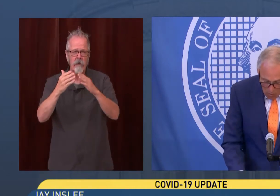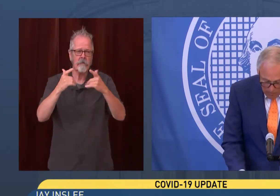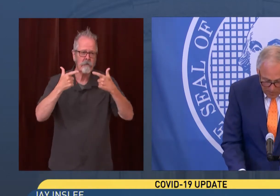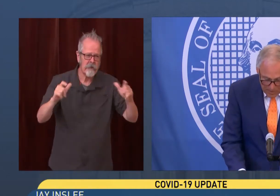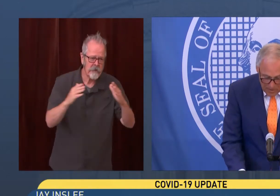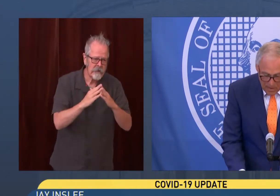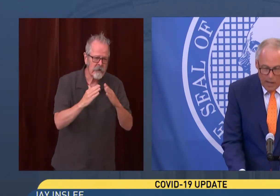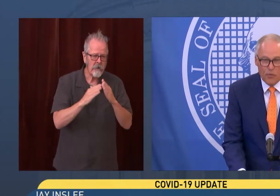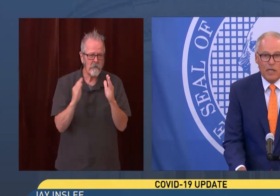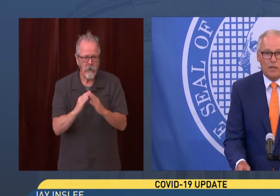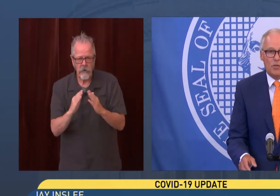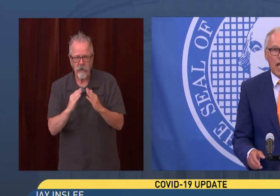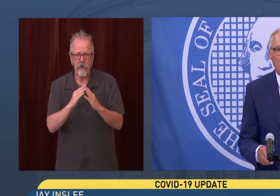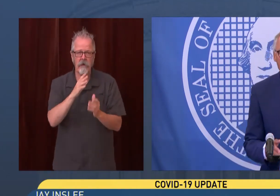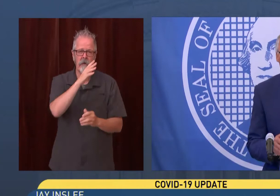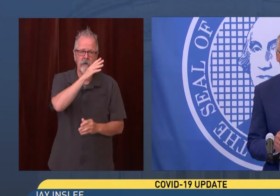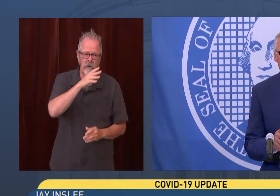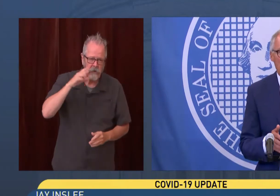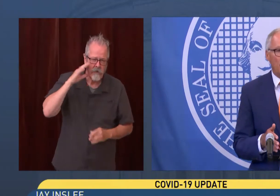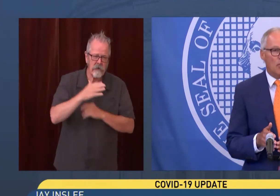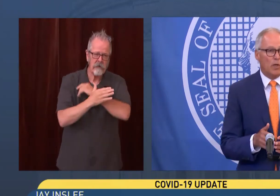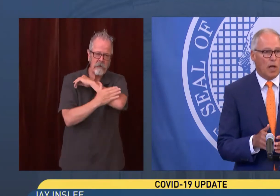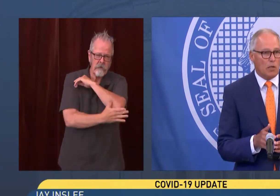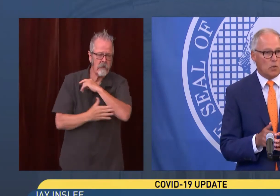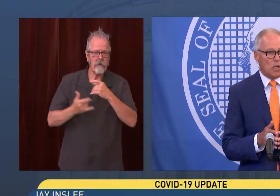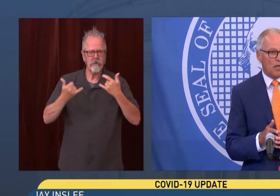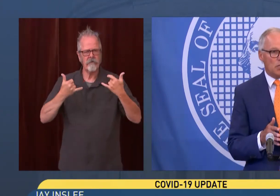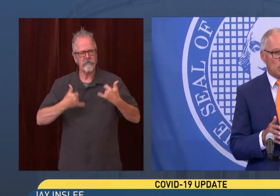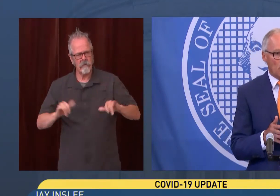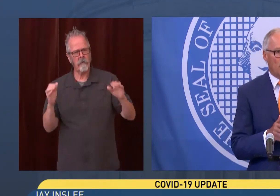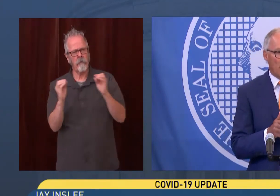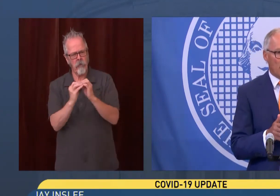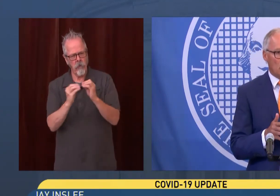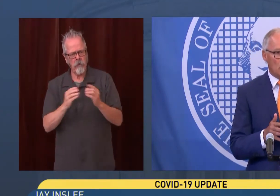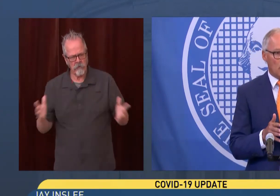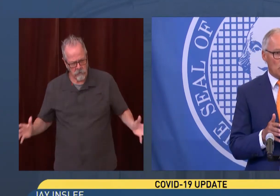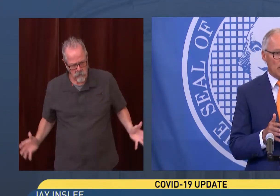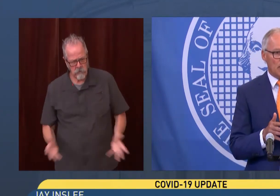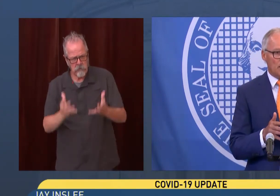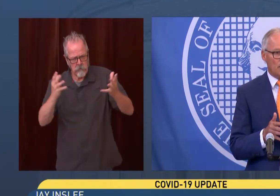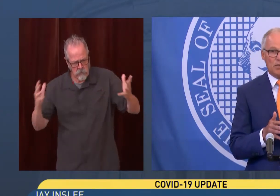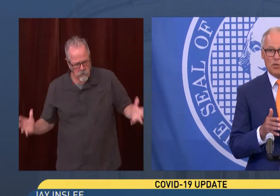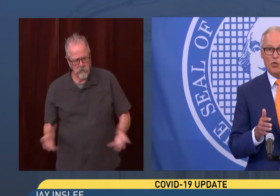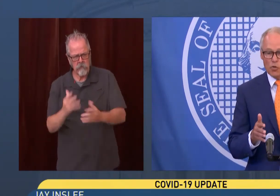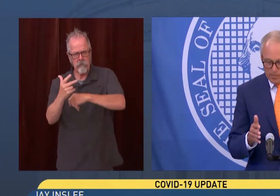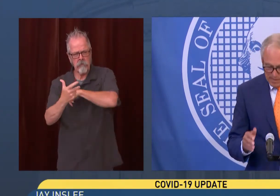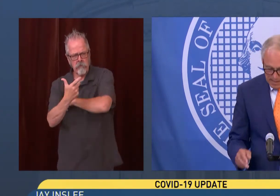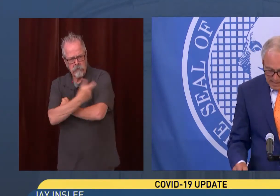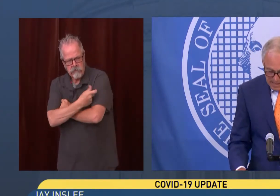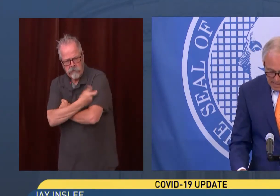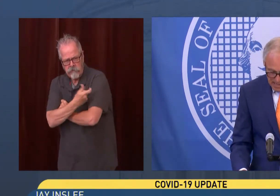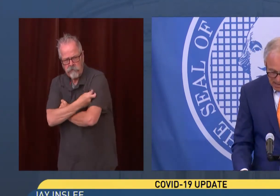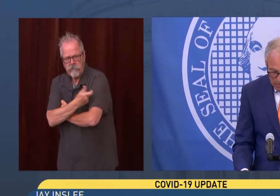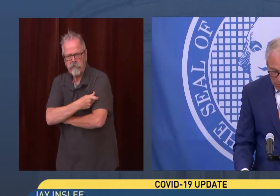So I think the challenge is we have to realize there's not just one virus in our state, there's two.